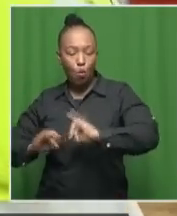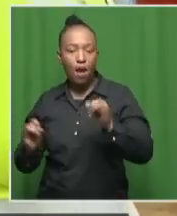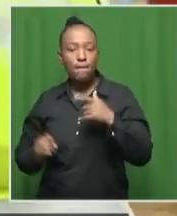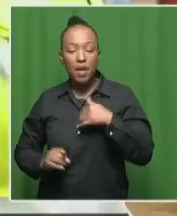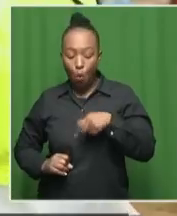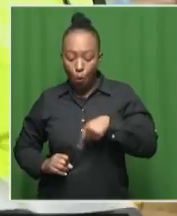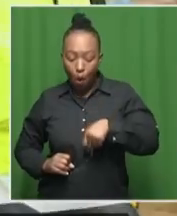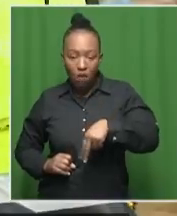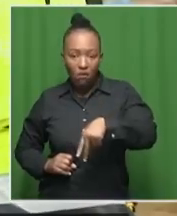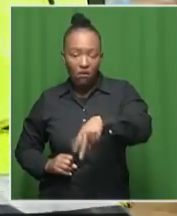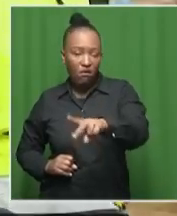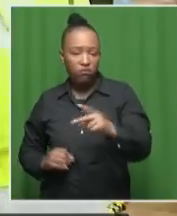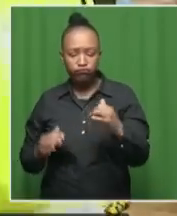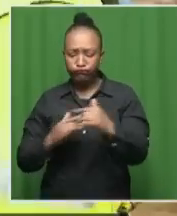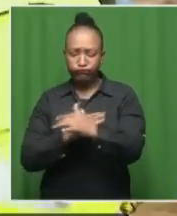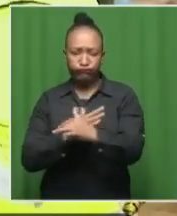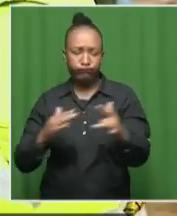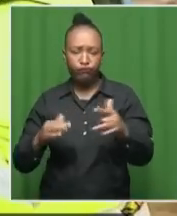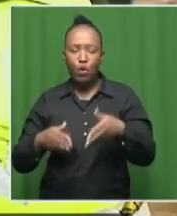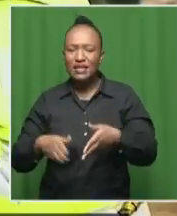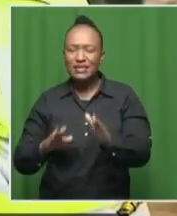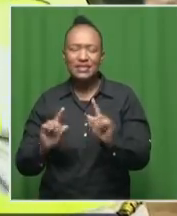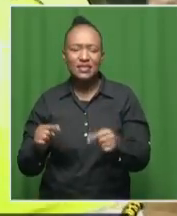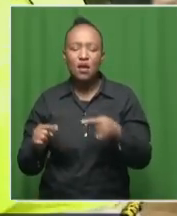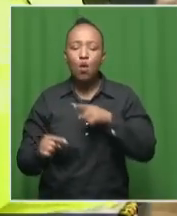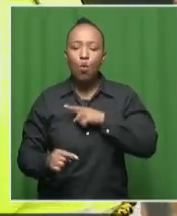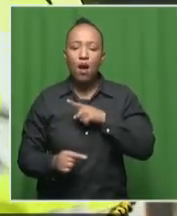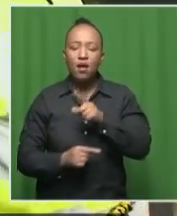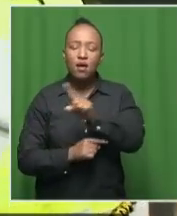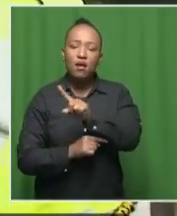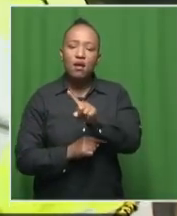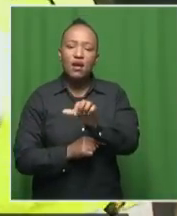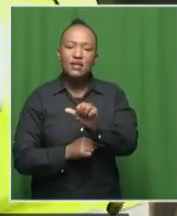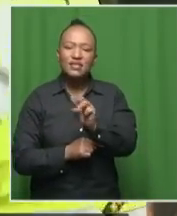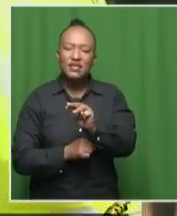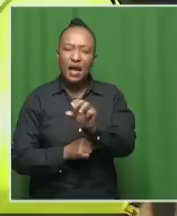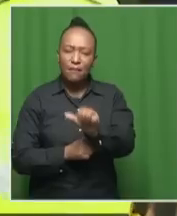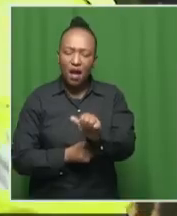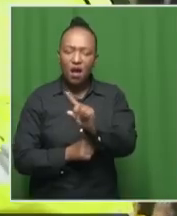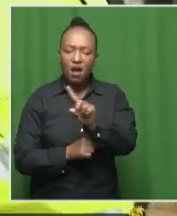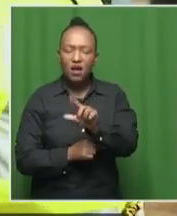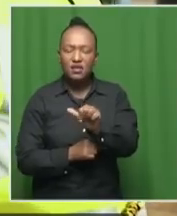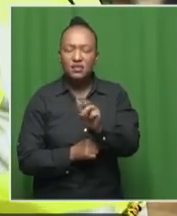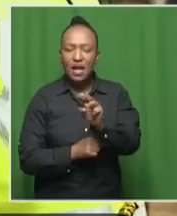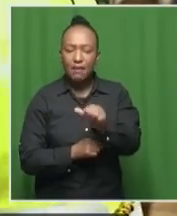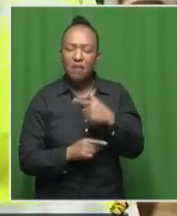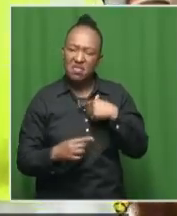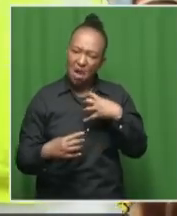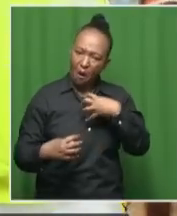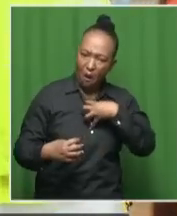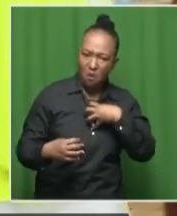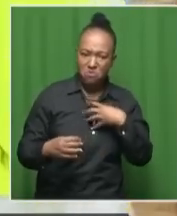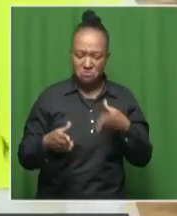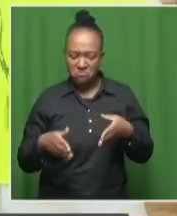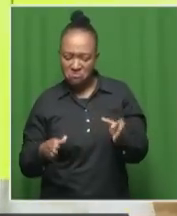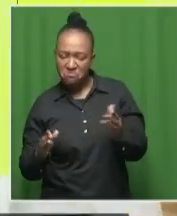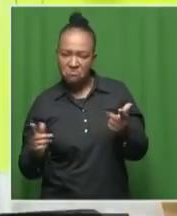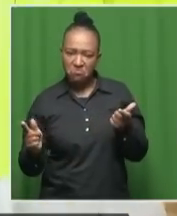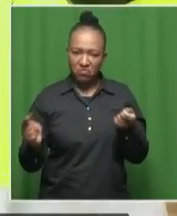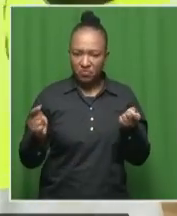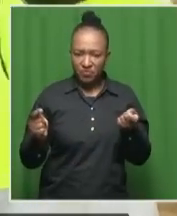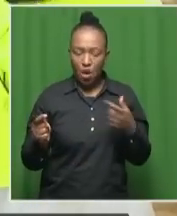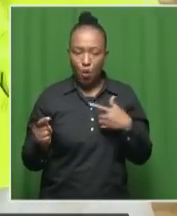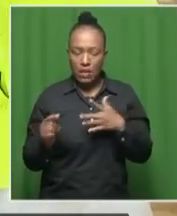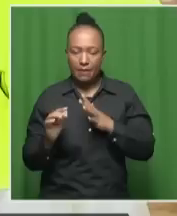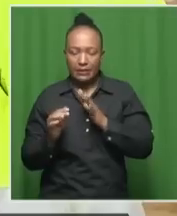streets, because the Zamazamas own the streets. So, when the Zamazamas come around, they have to retreat. They have to make sure that they are